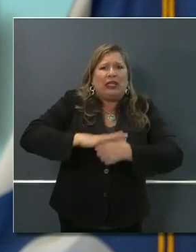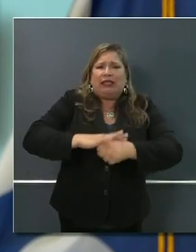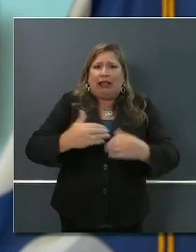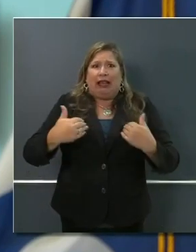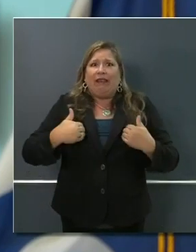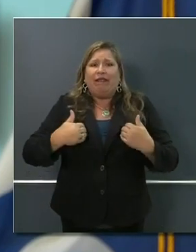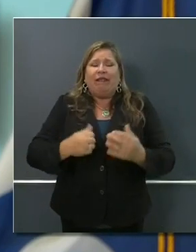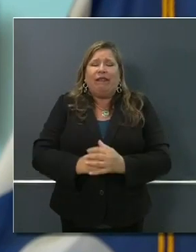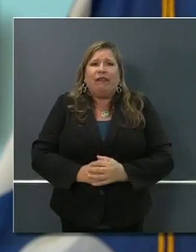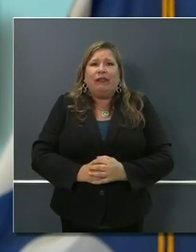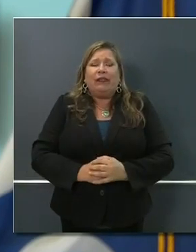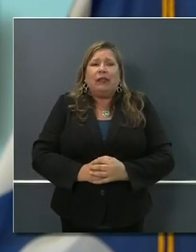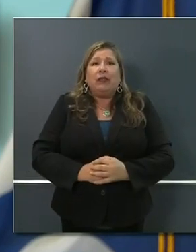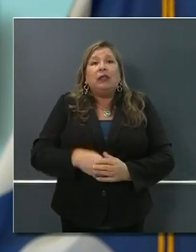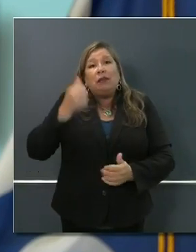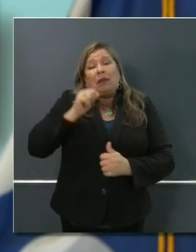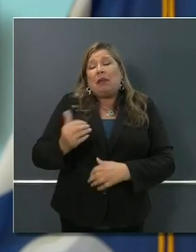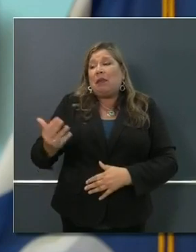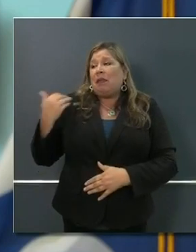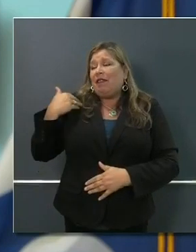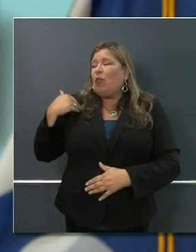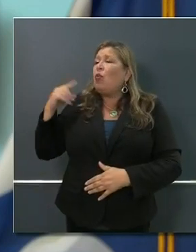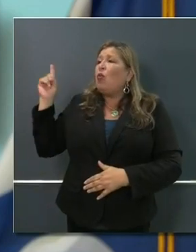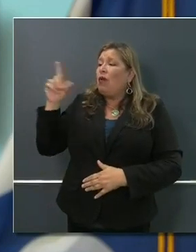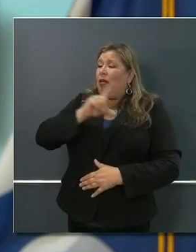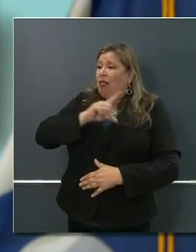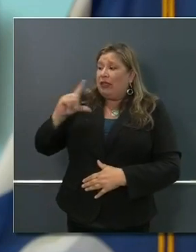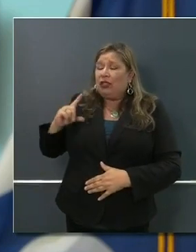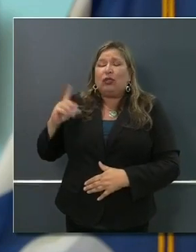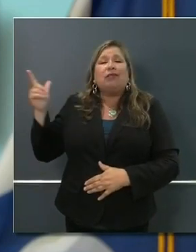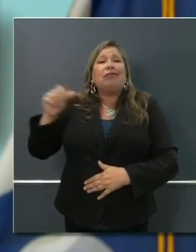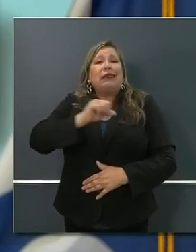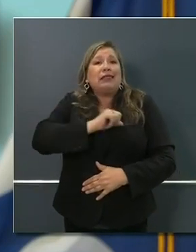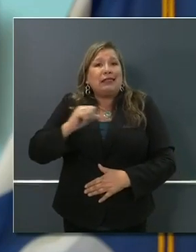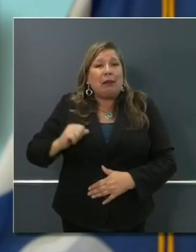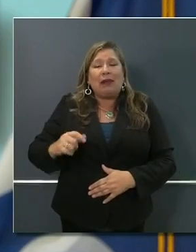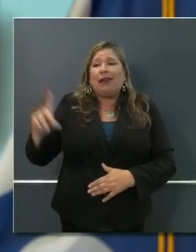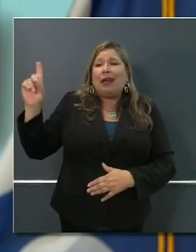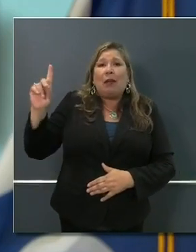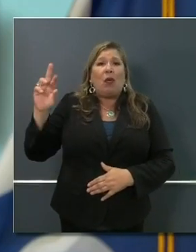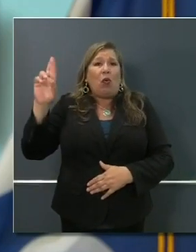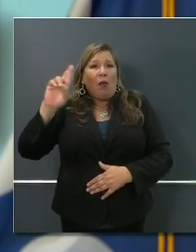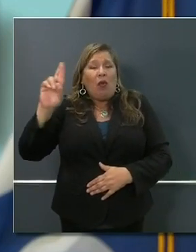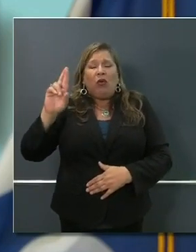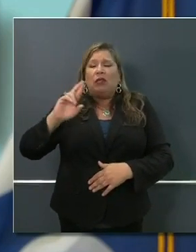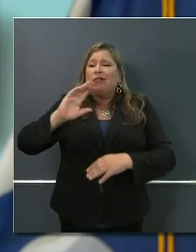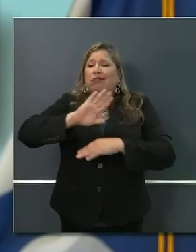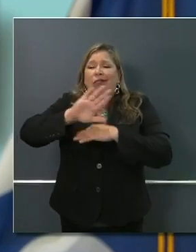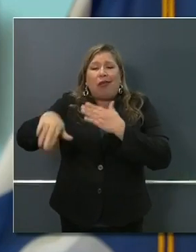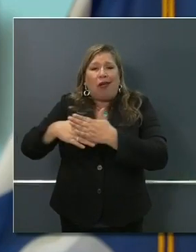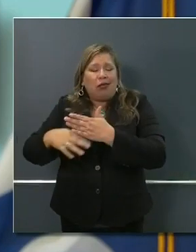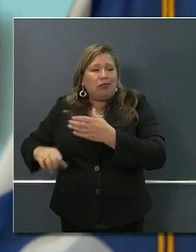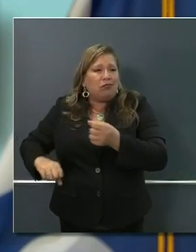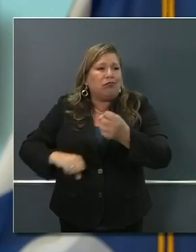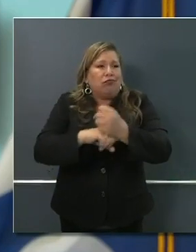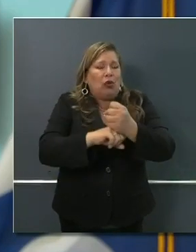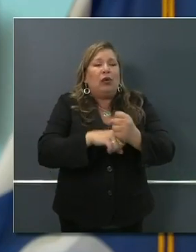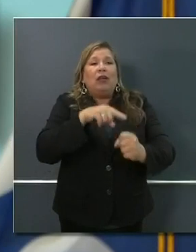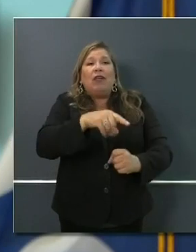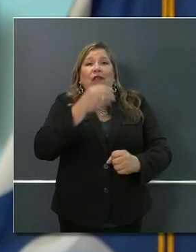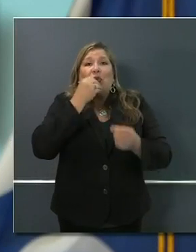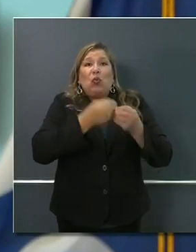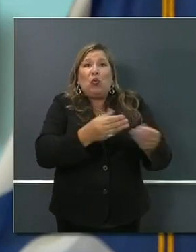of the legislature, the Assembly, and the Senate, Democrats and Republicans, supporting our food banks. We were able to distribute $20